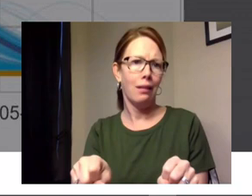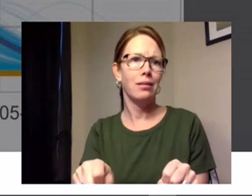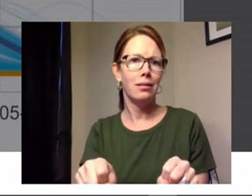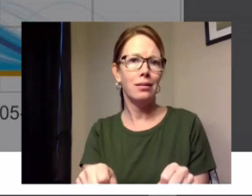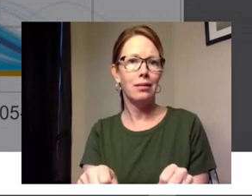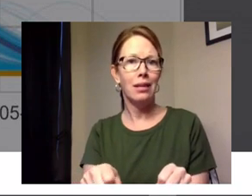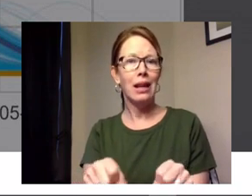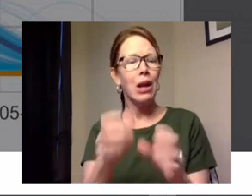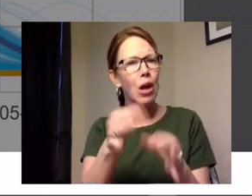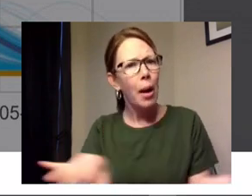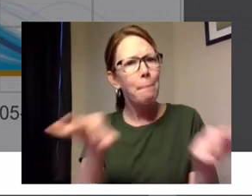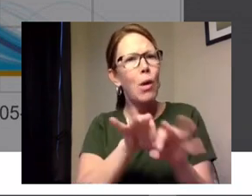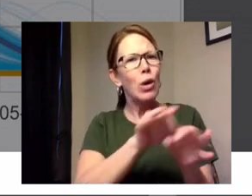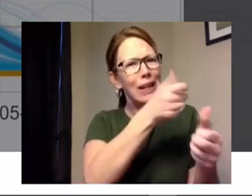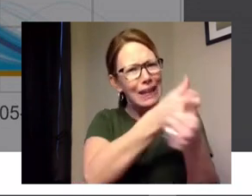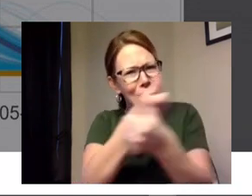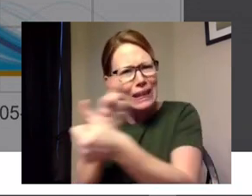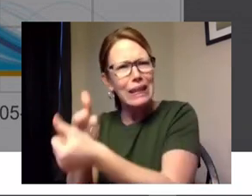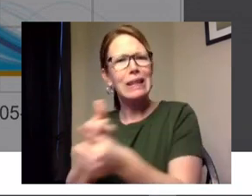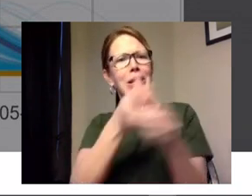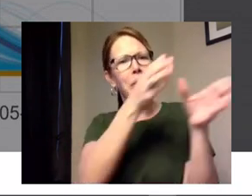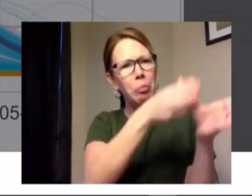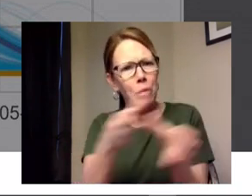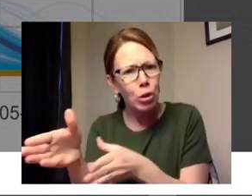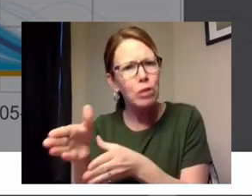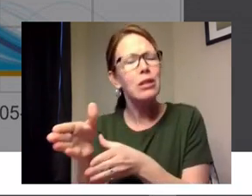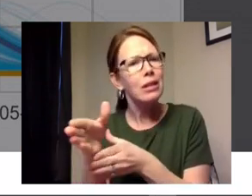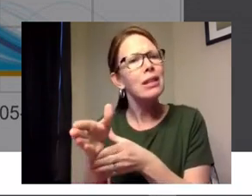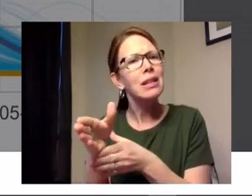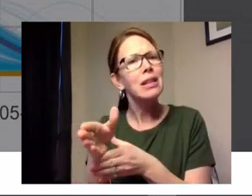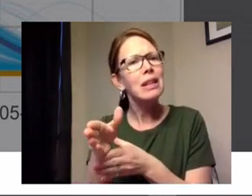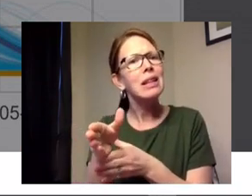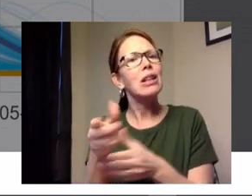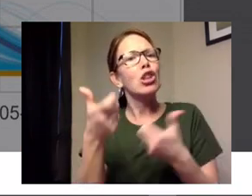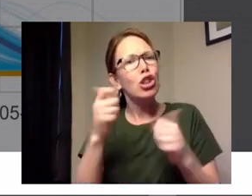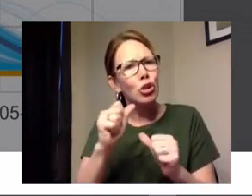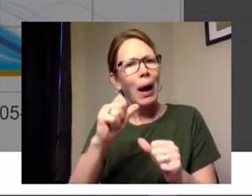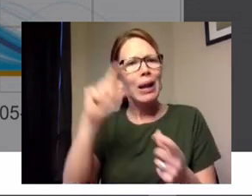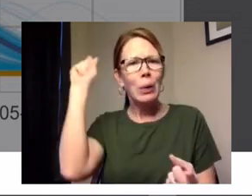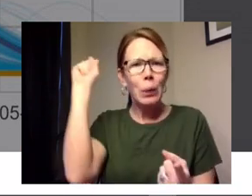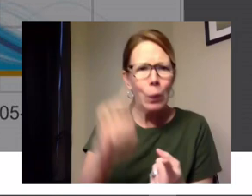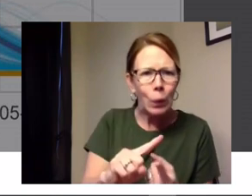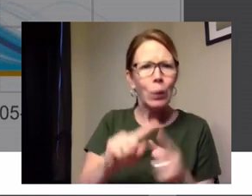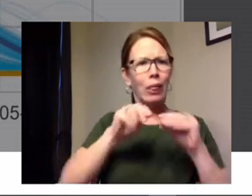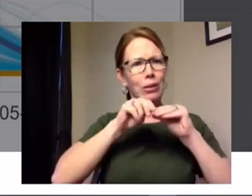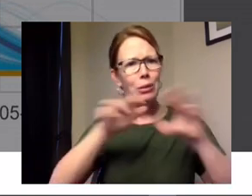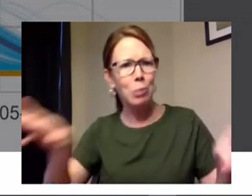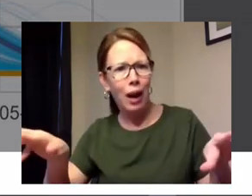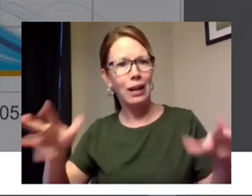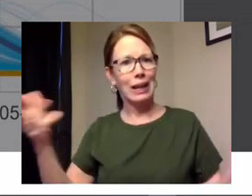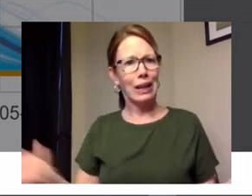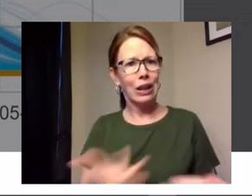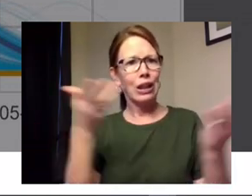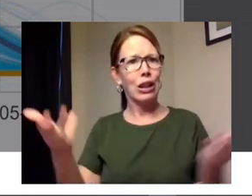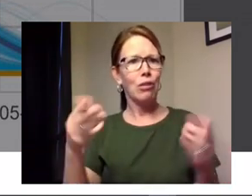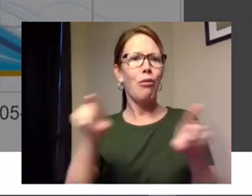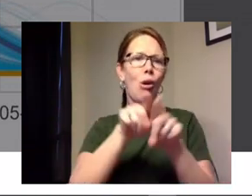individuals do our part to stop the spread of the virus in our village state and beyond